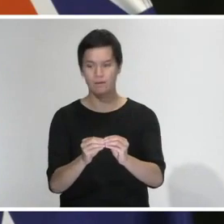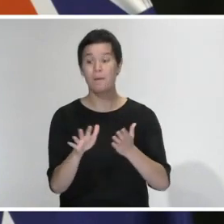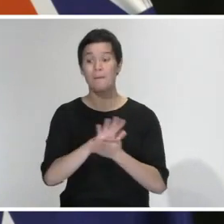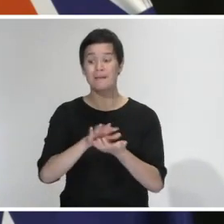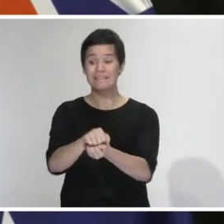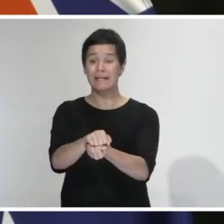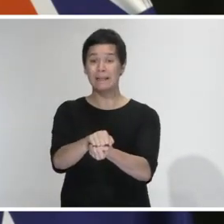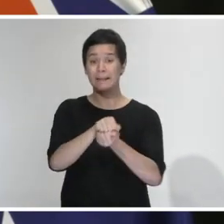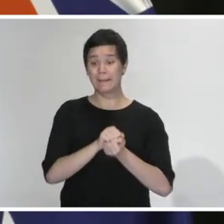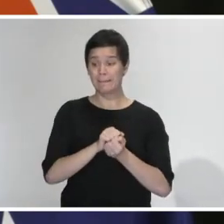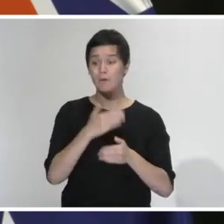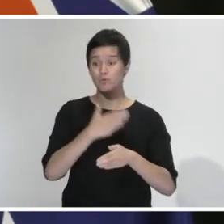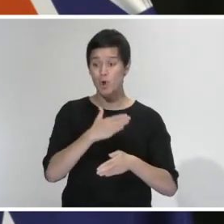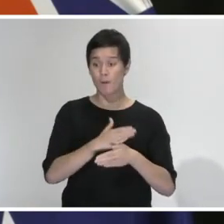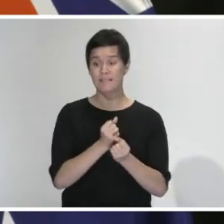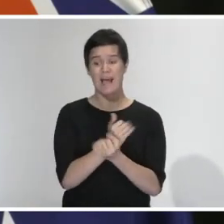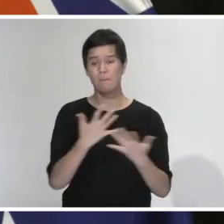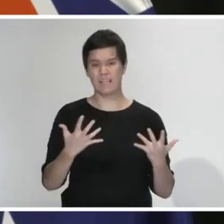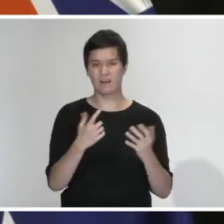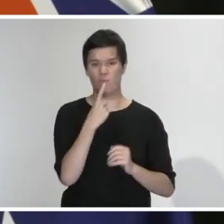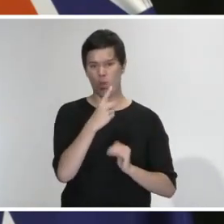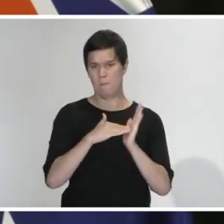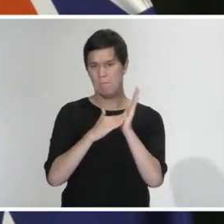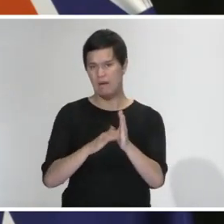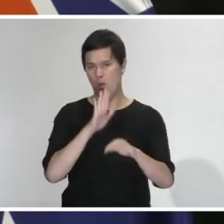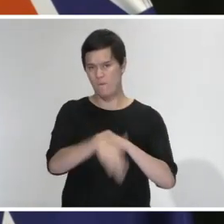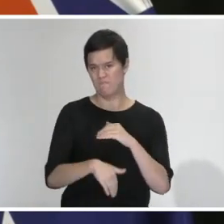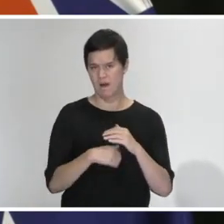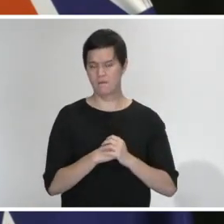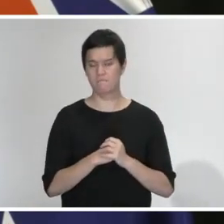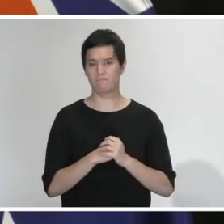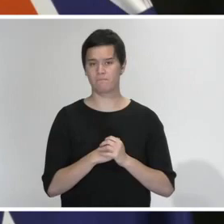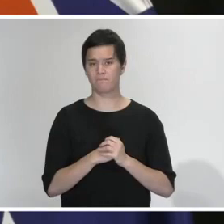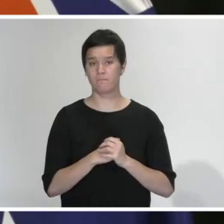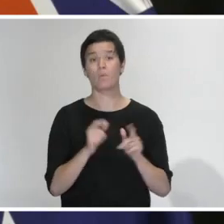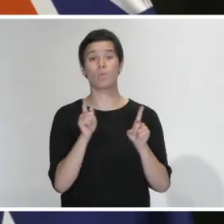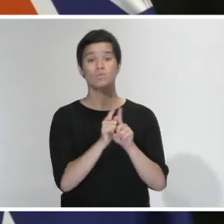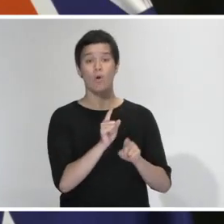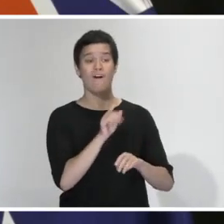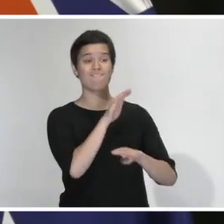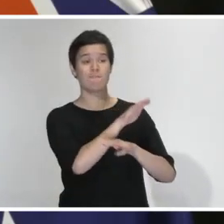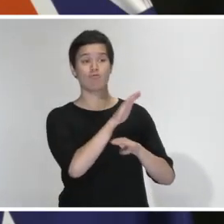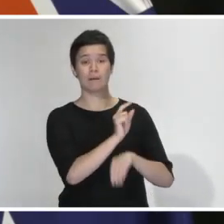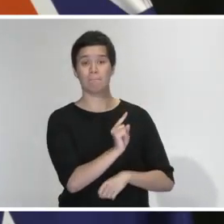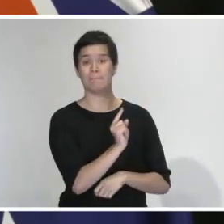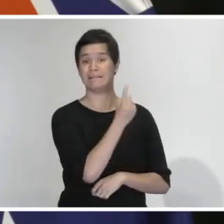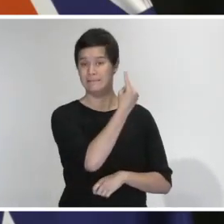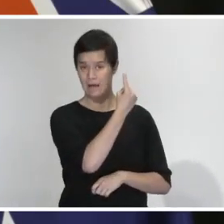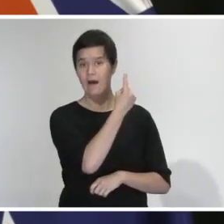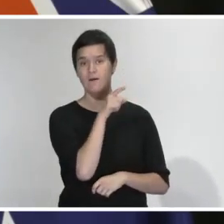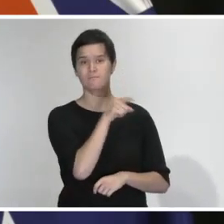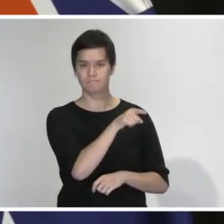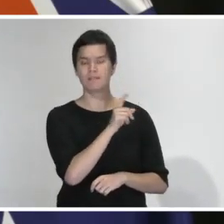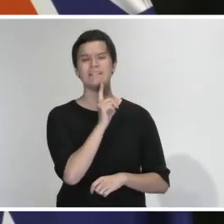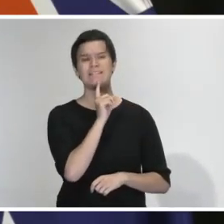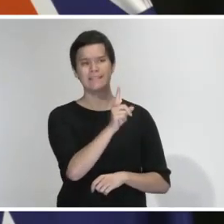workers. Finally the foreign minister has just announced that New Zealand will enter into transit arrangements with a